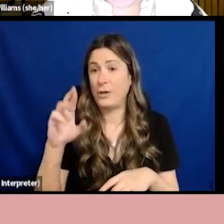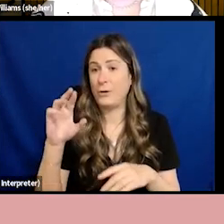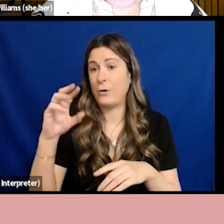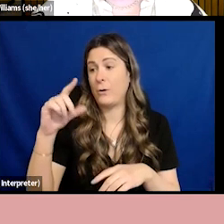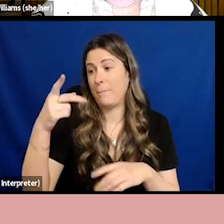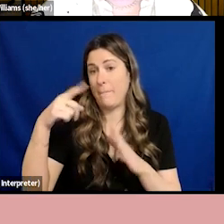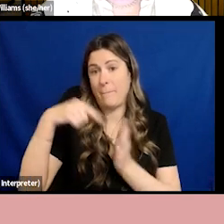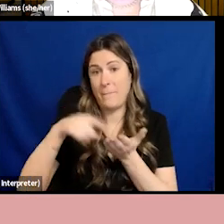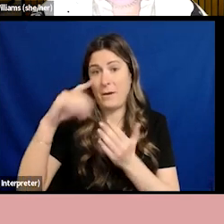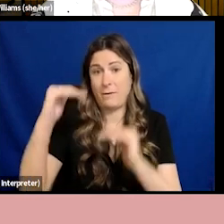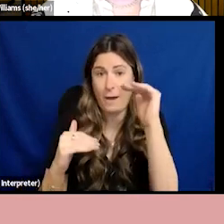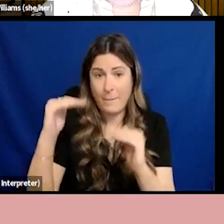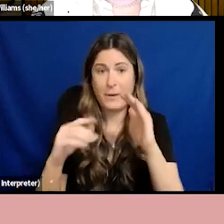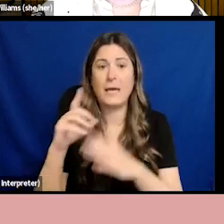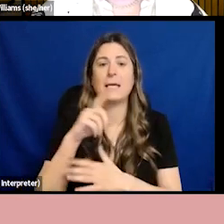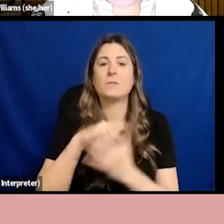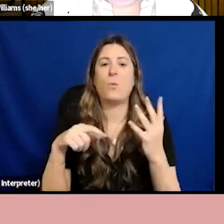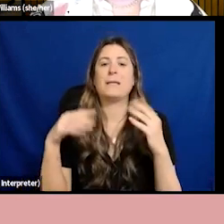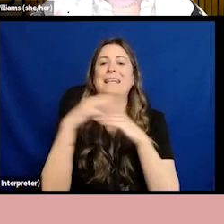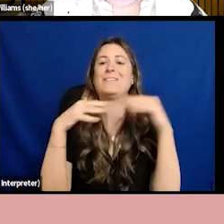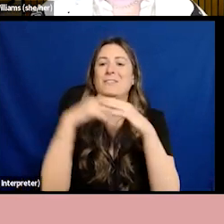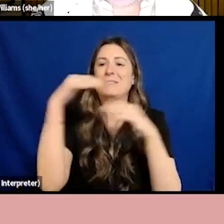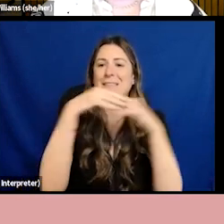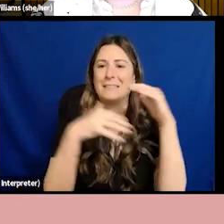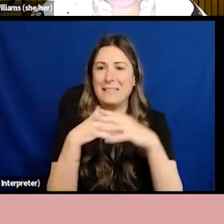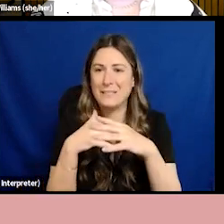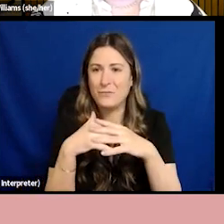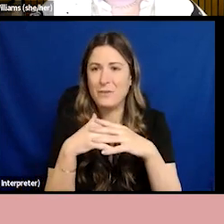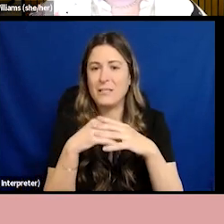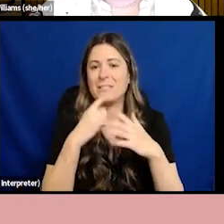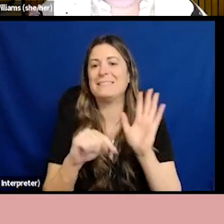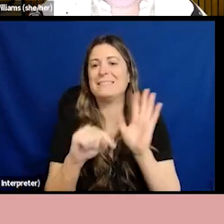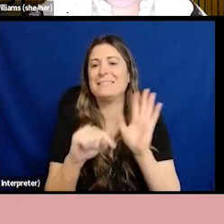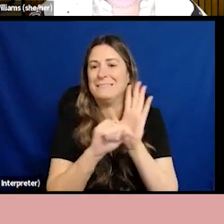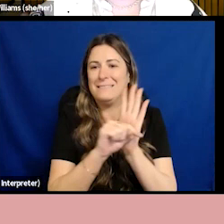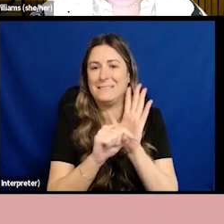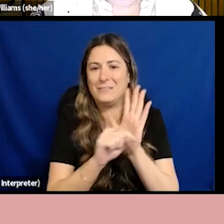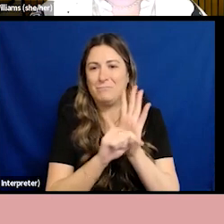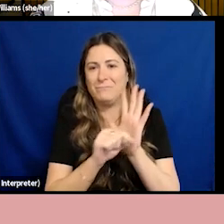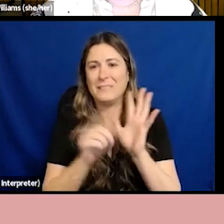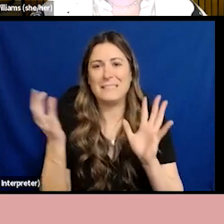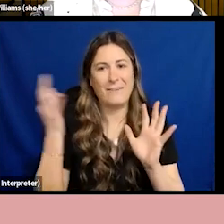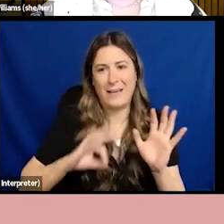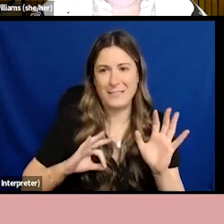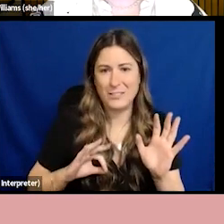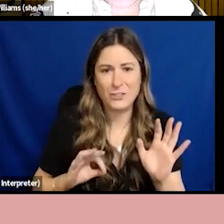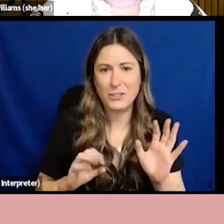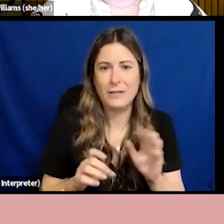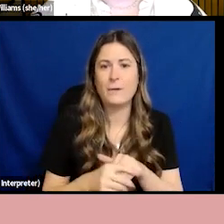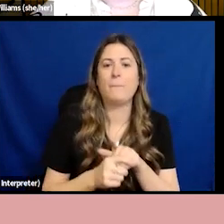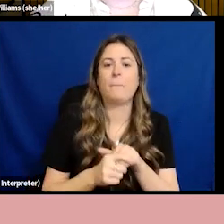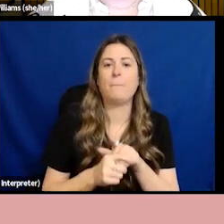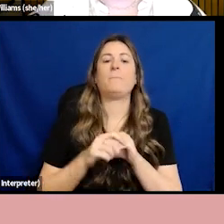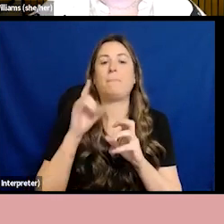in action. People are paid less because they are part of two marginalised groups, even though race and gender diversity